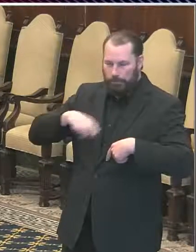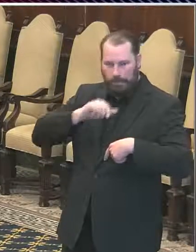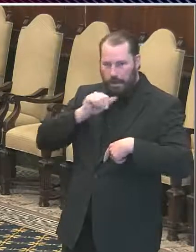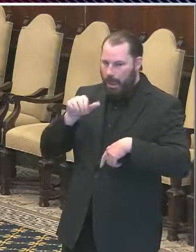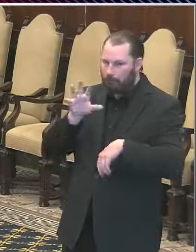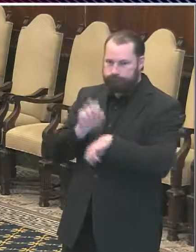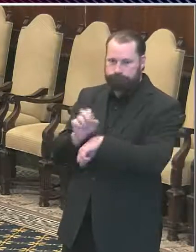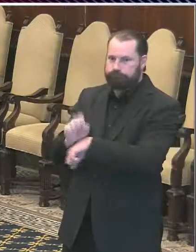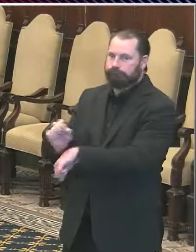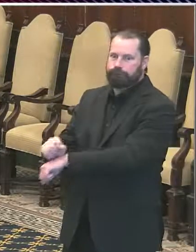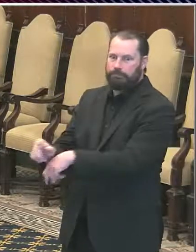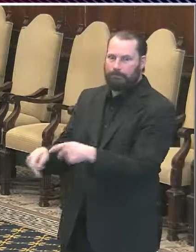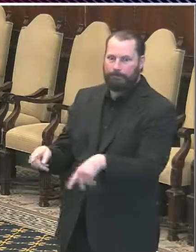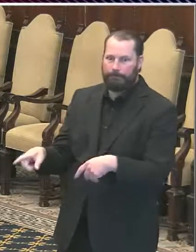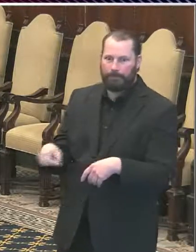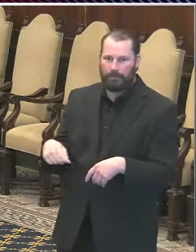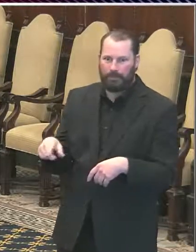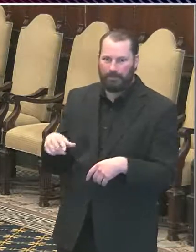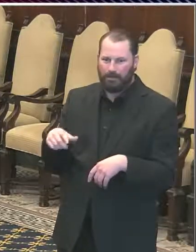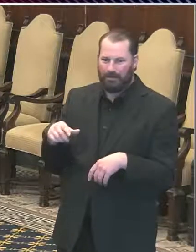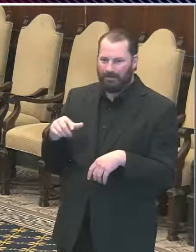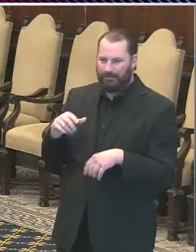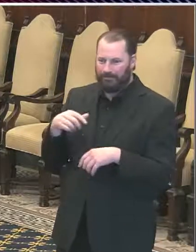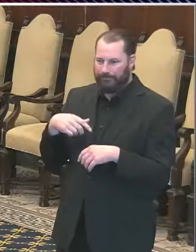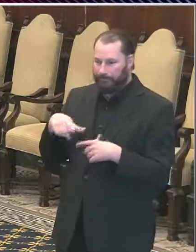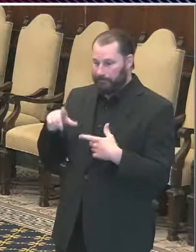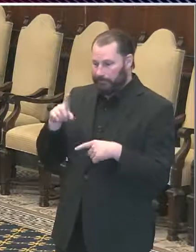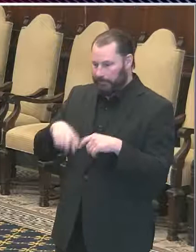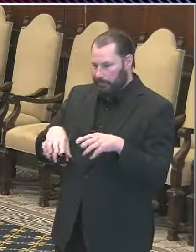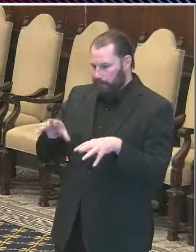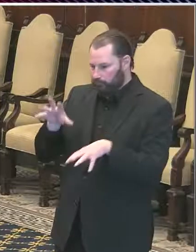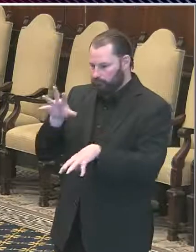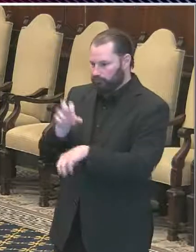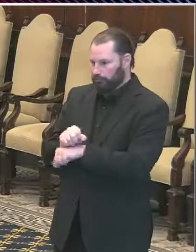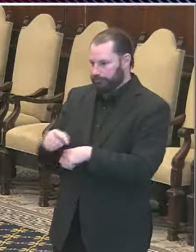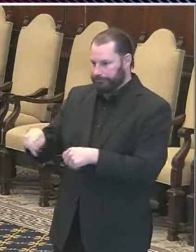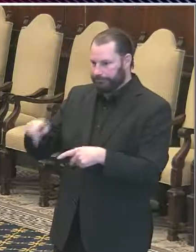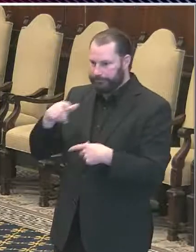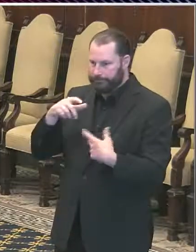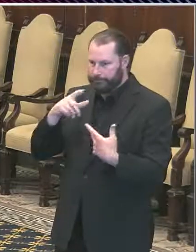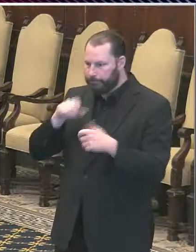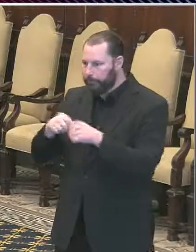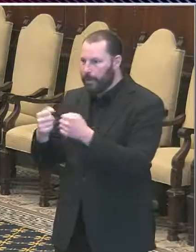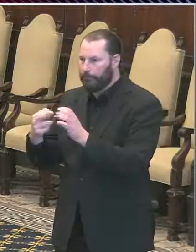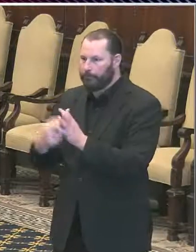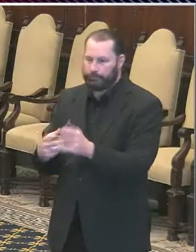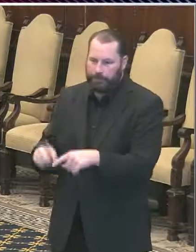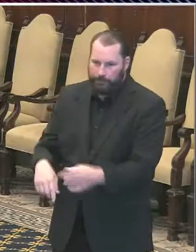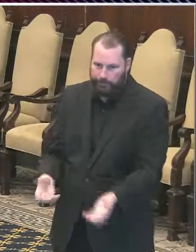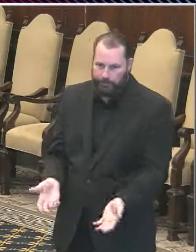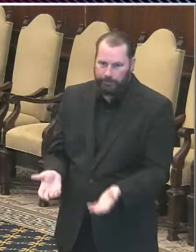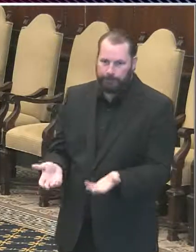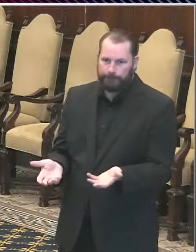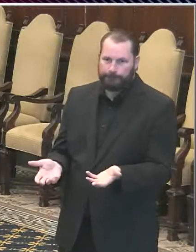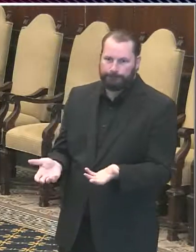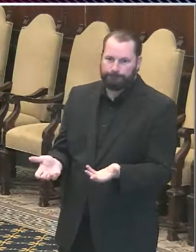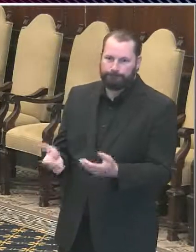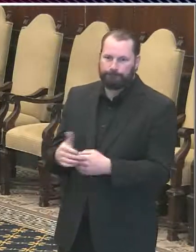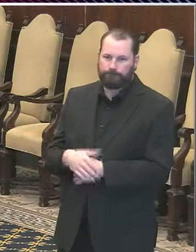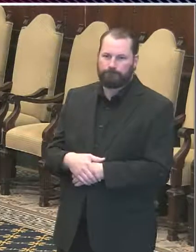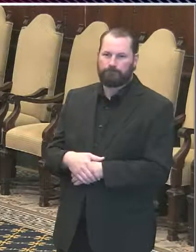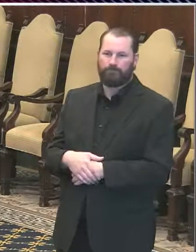who's violating these norms or these protocols but it's just, you shake your head when you see people just blatantly